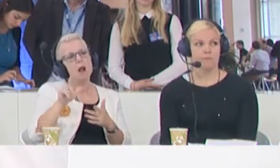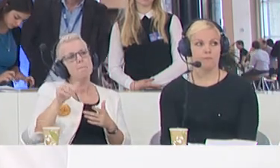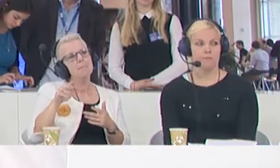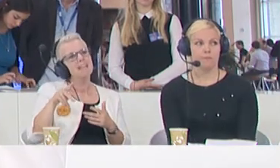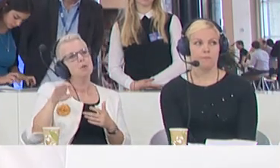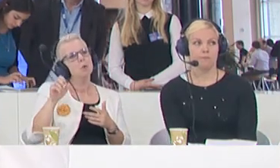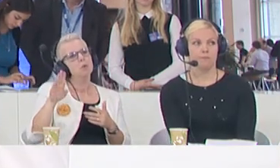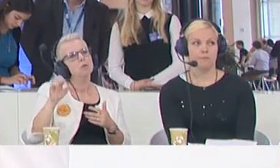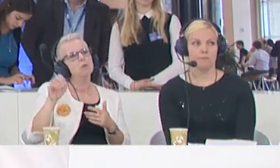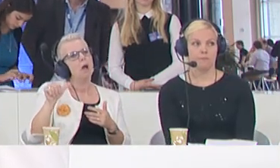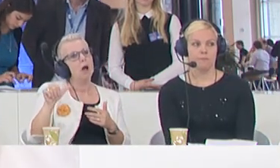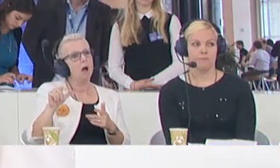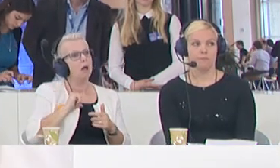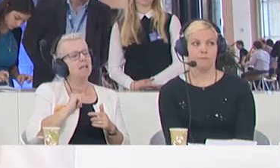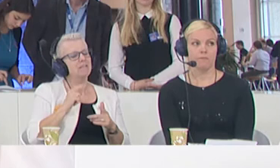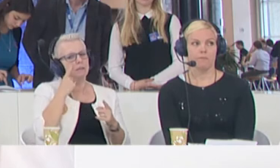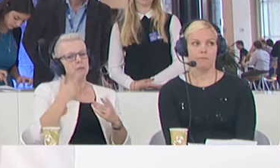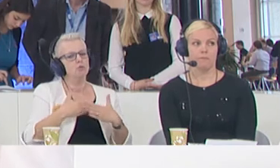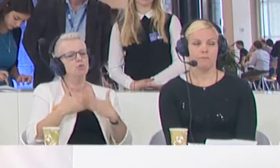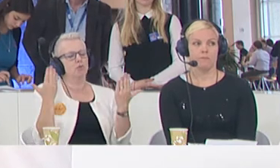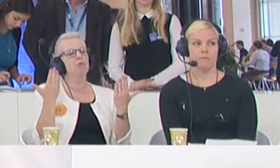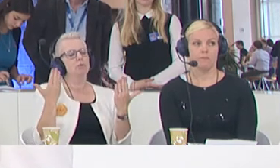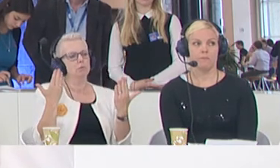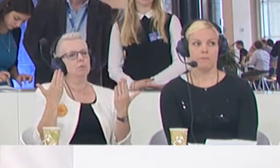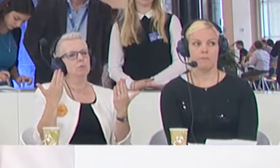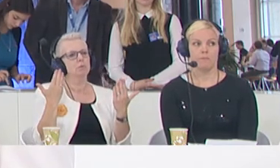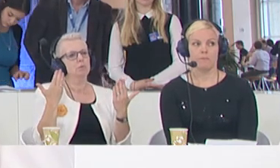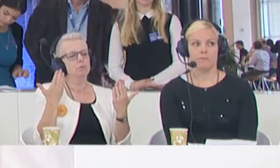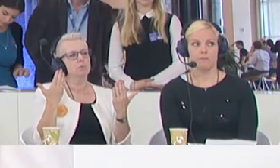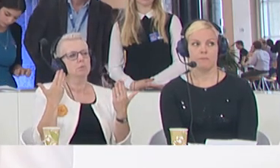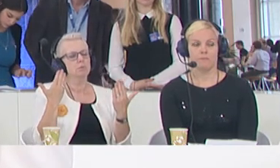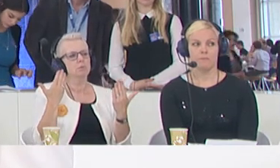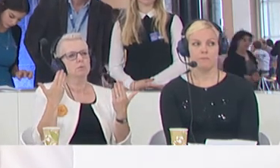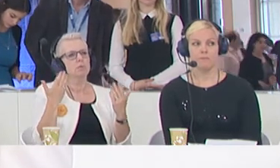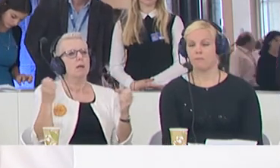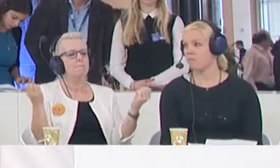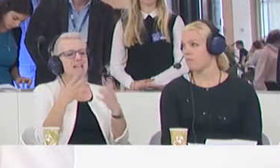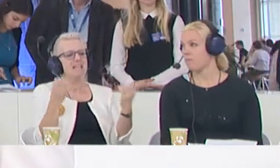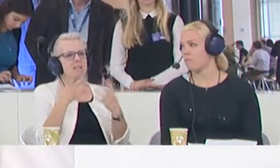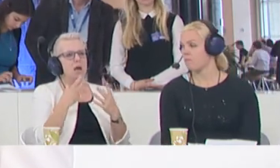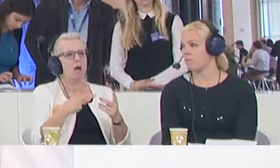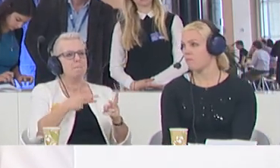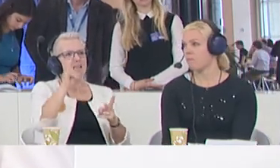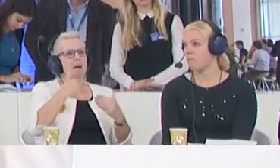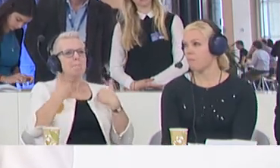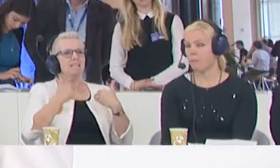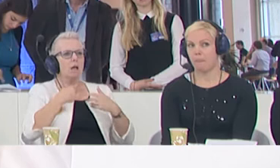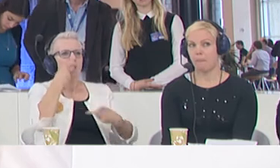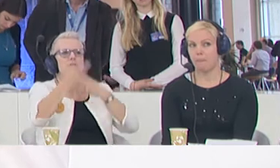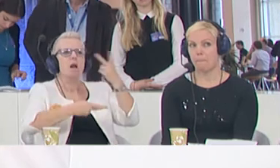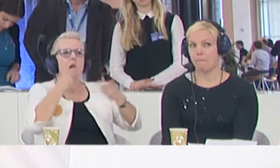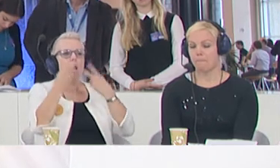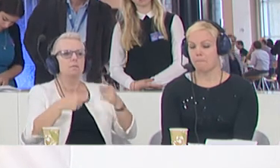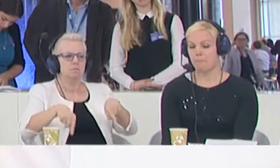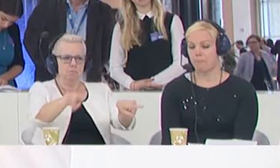in 2013, there is a significant coverage in the media of stories, of human stories. There is a much better